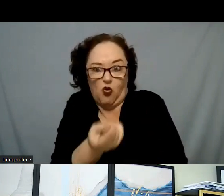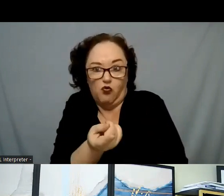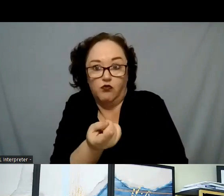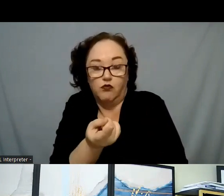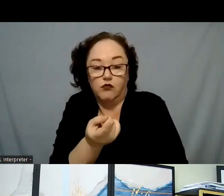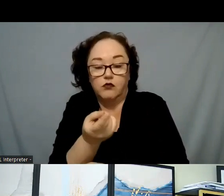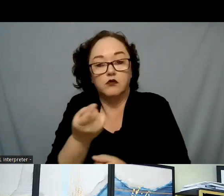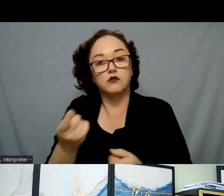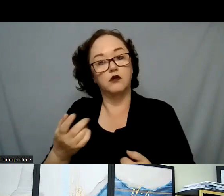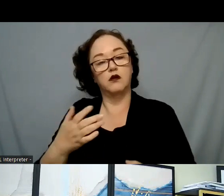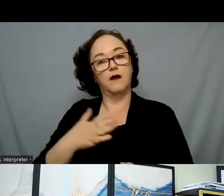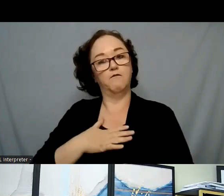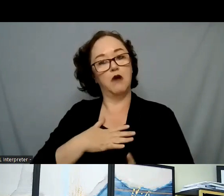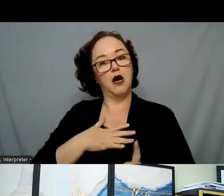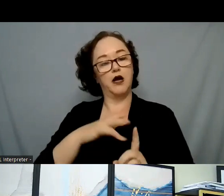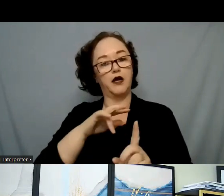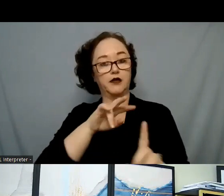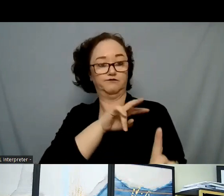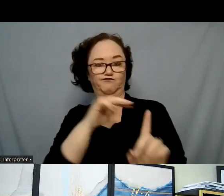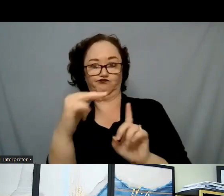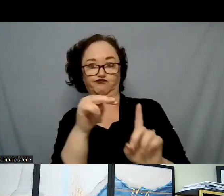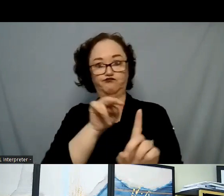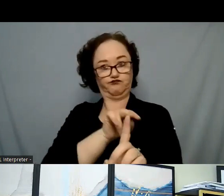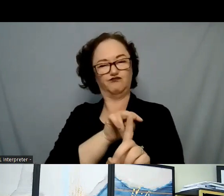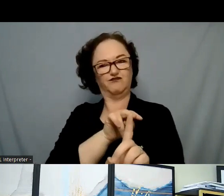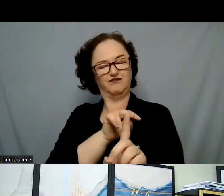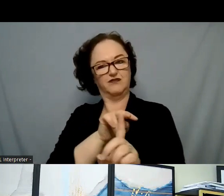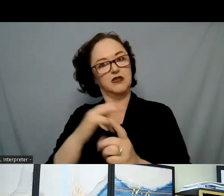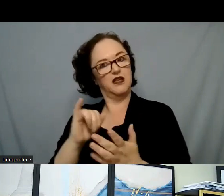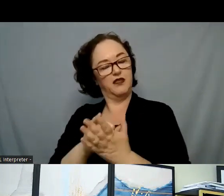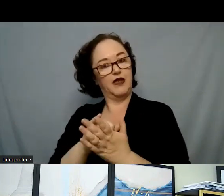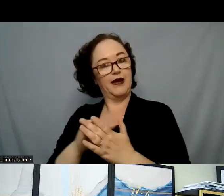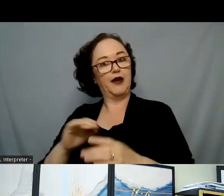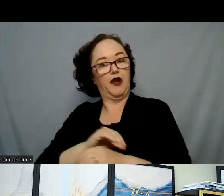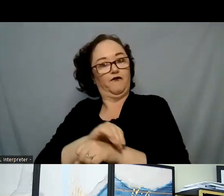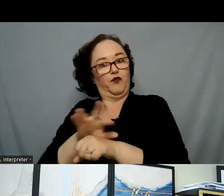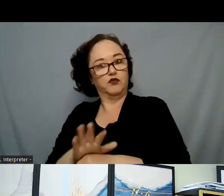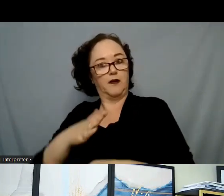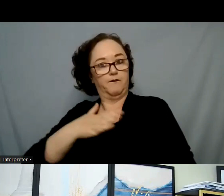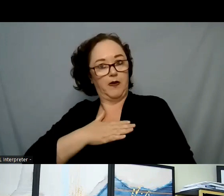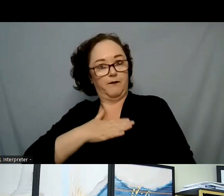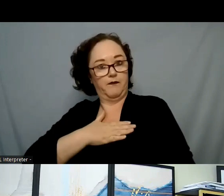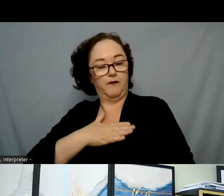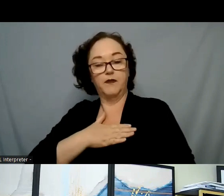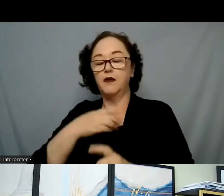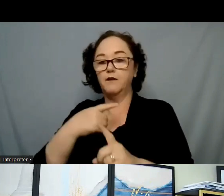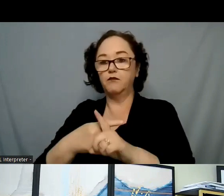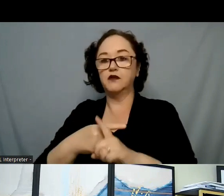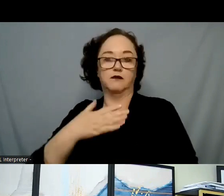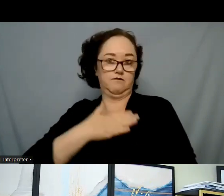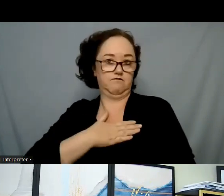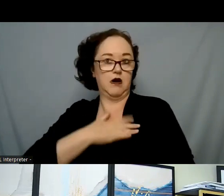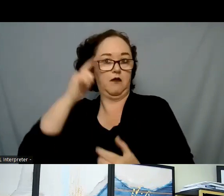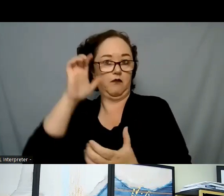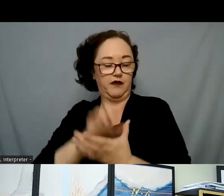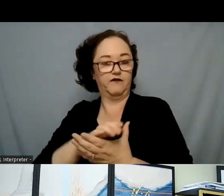view life, my lens, has been informed by that, along with the values and beliefs of my respective family.